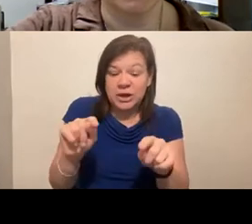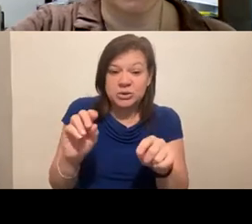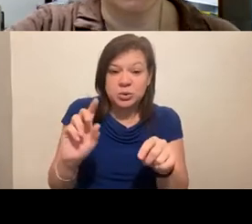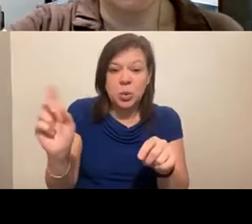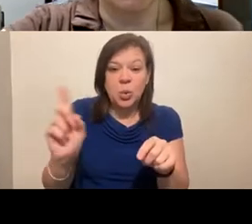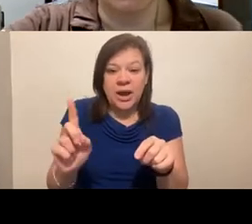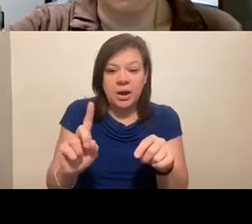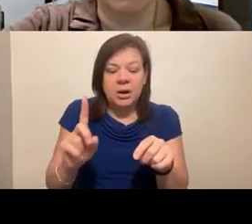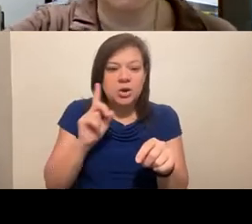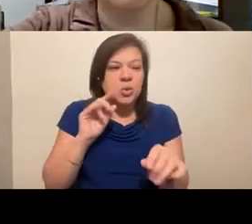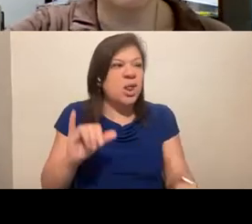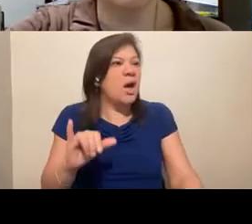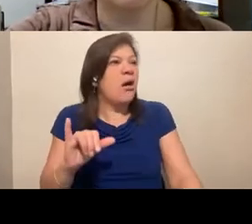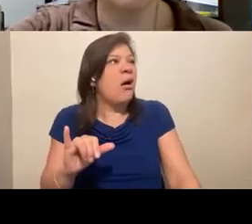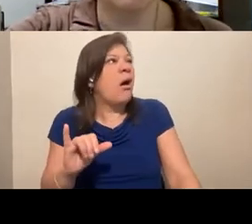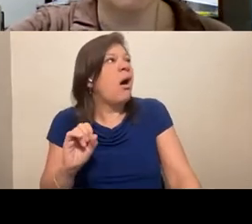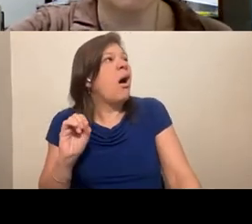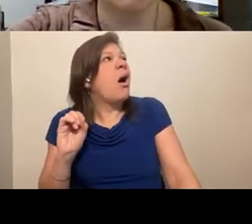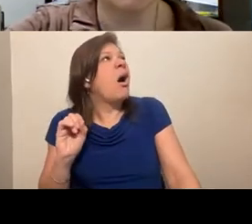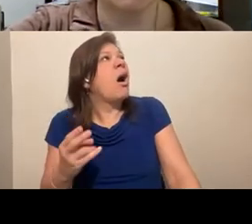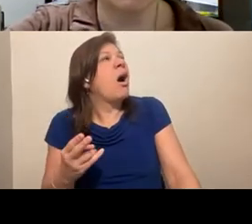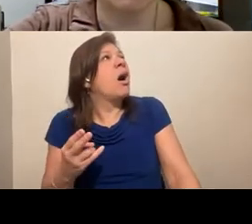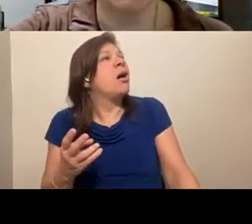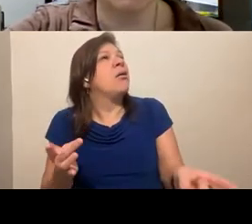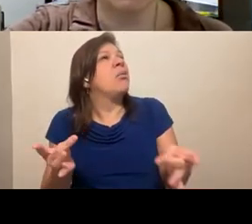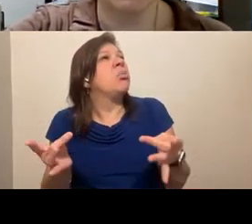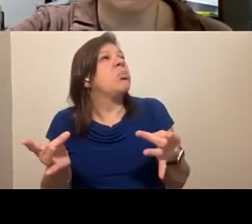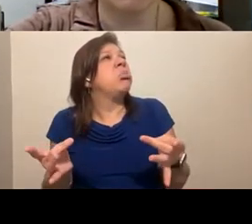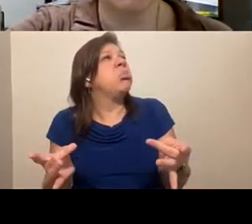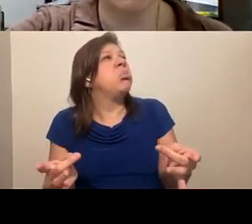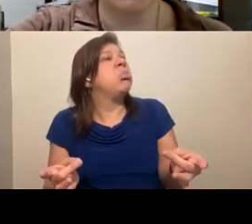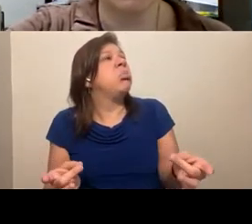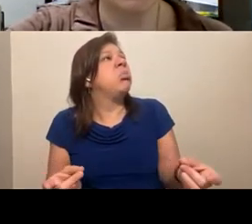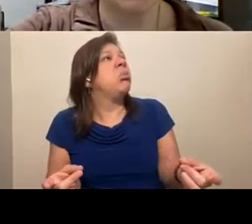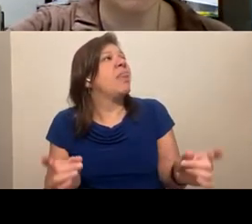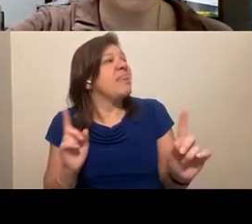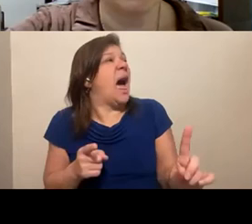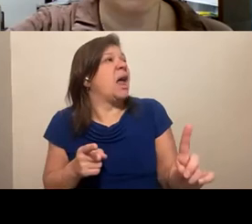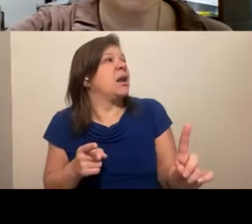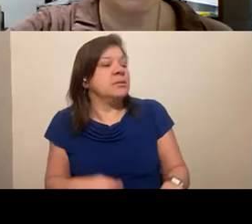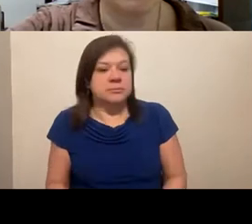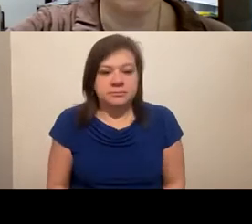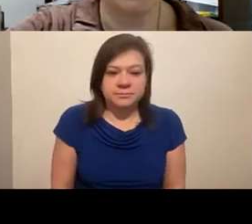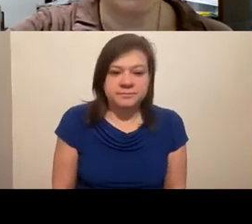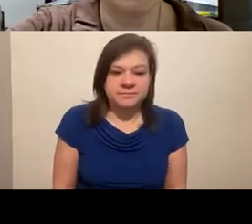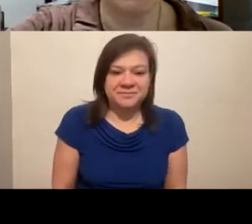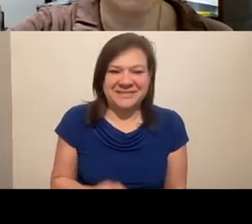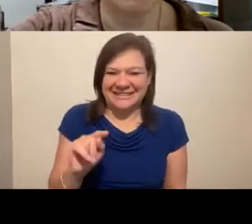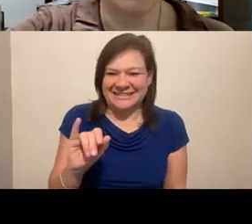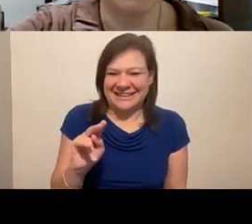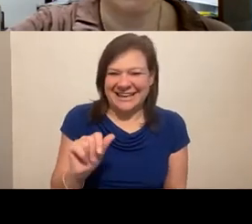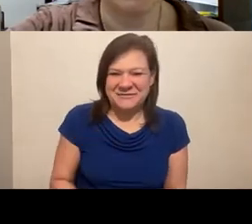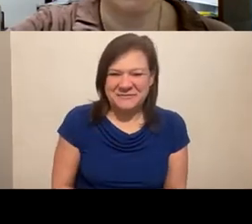had that aha moment when it was just like, this is it. Yes, Dina.